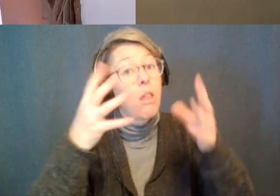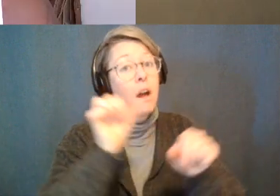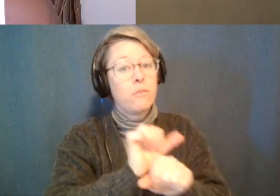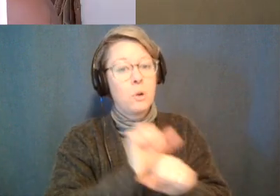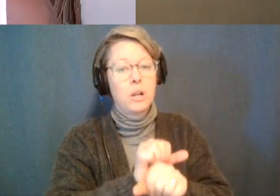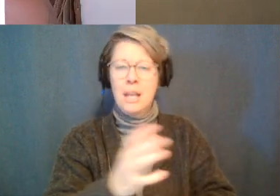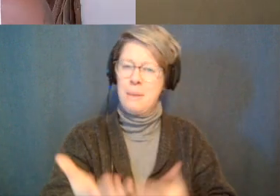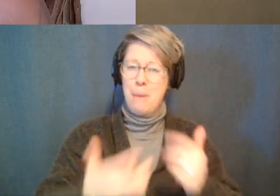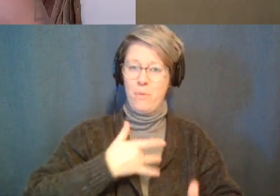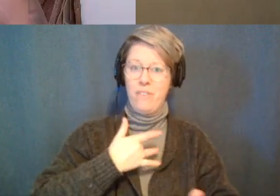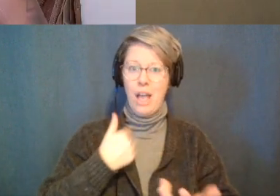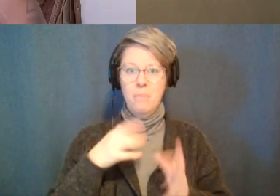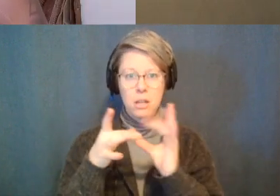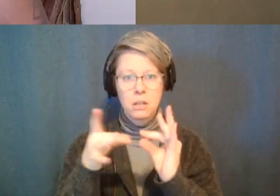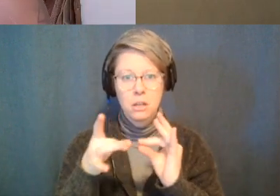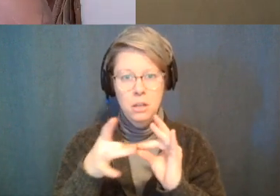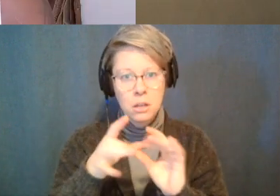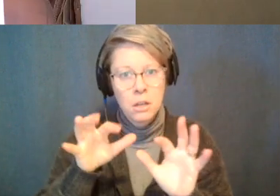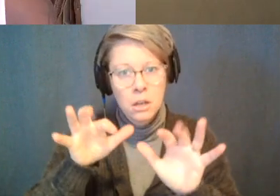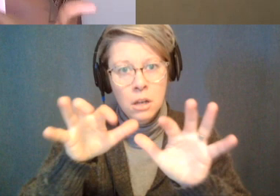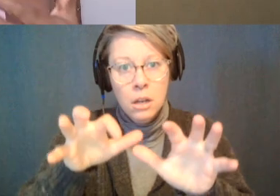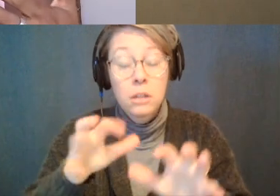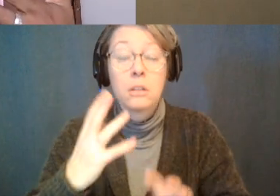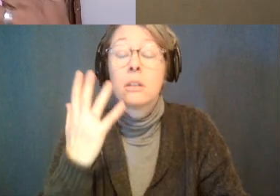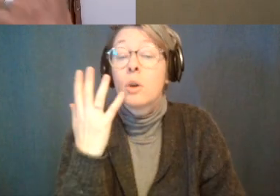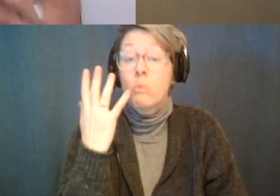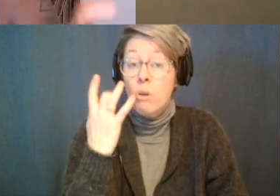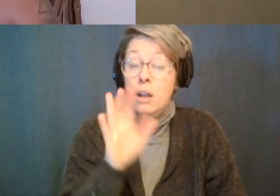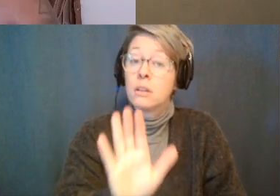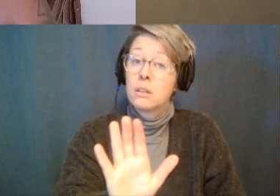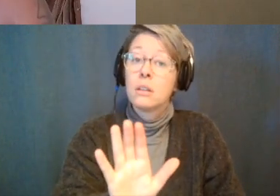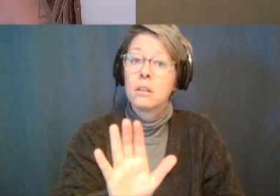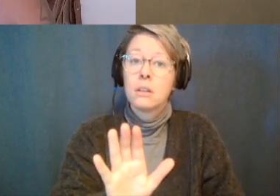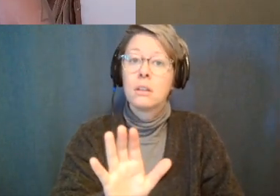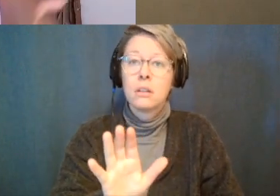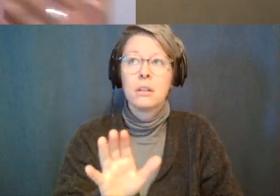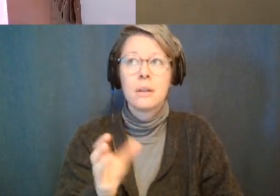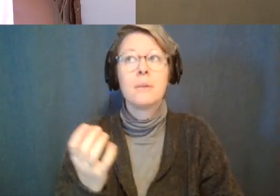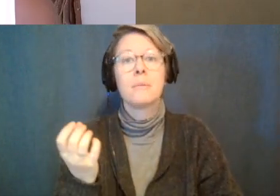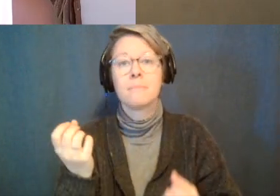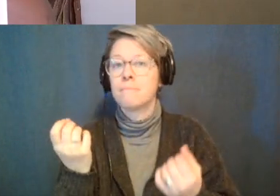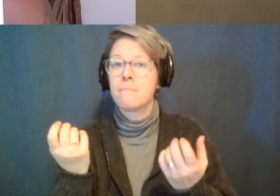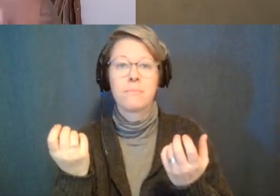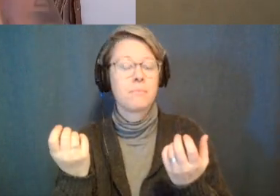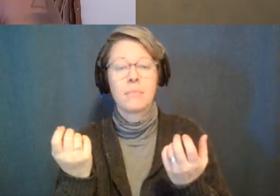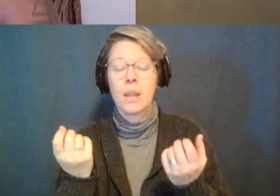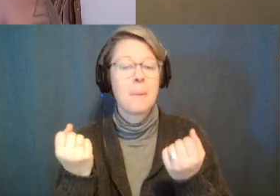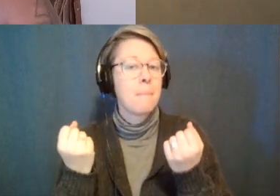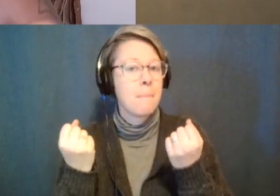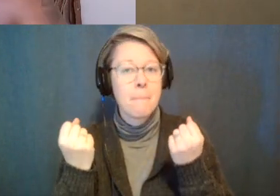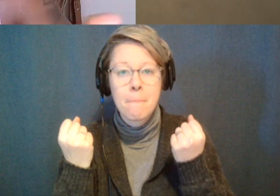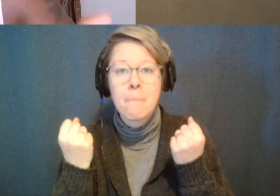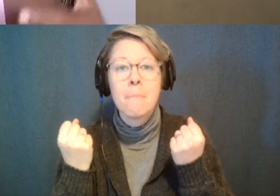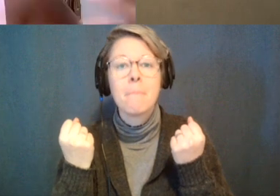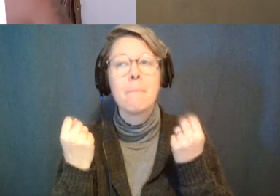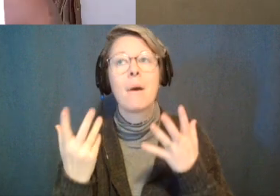intensity coming from this because it's actually like it's been defamed just like a lot of plant medicines nowadays a lot of sacred things